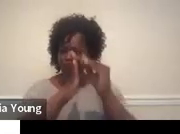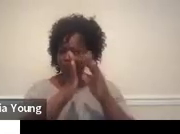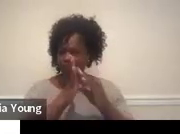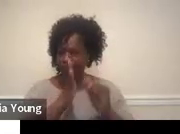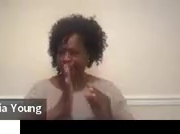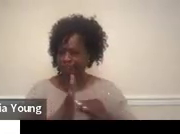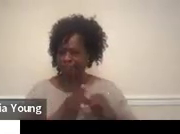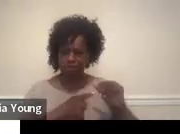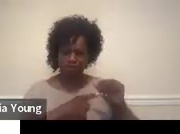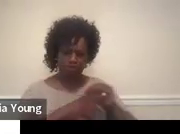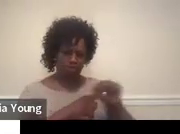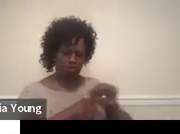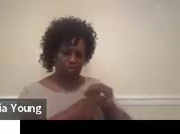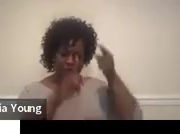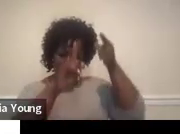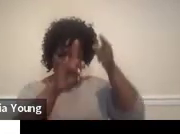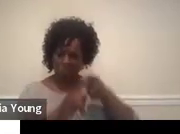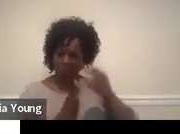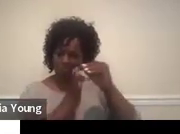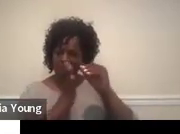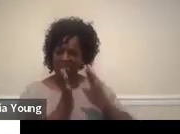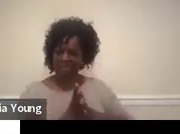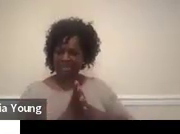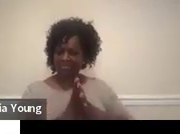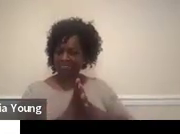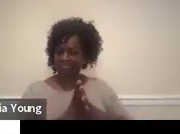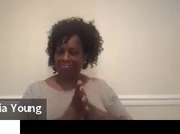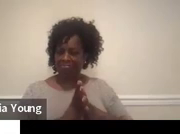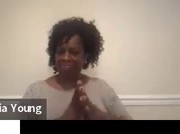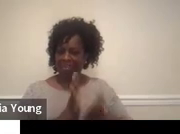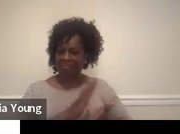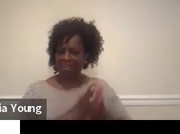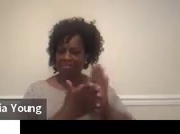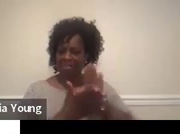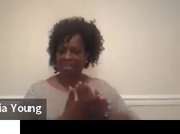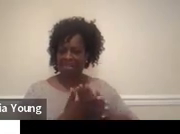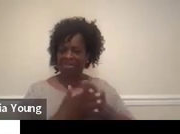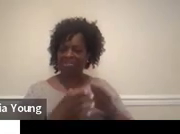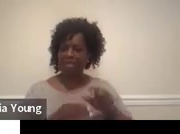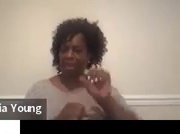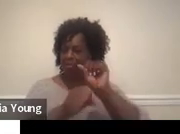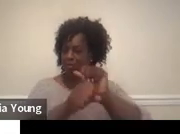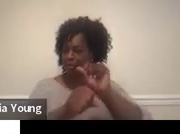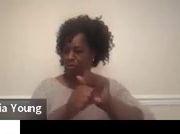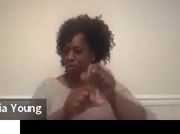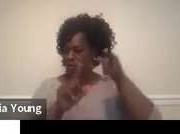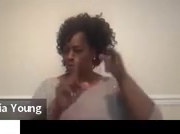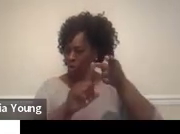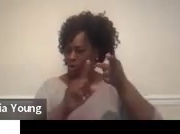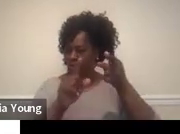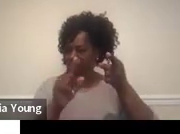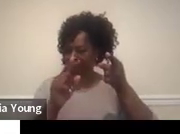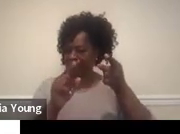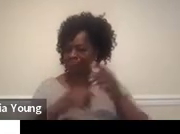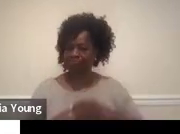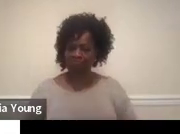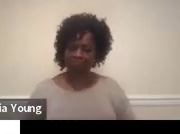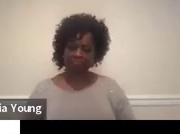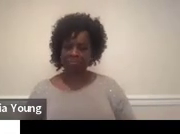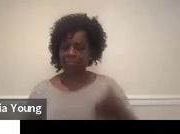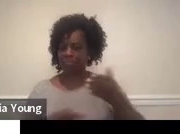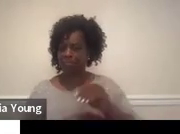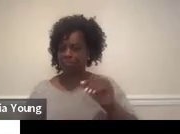goals and you make them into aligned employment goals. So after